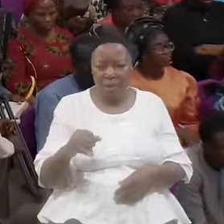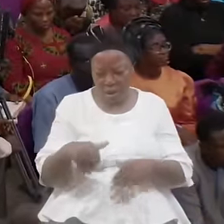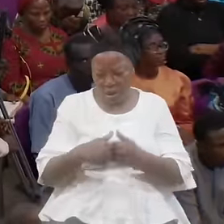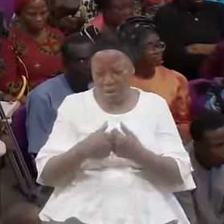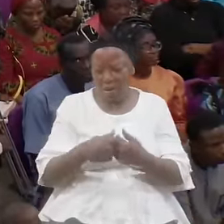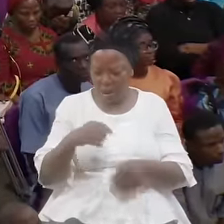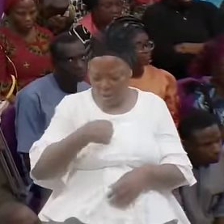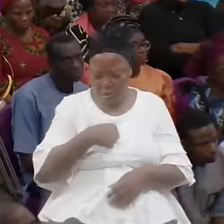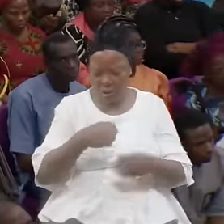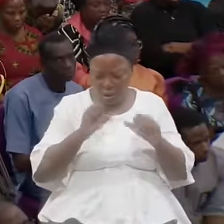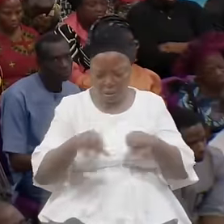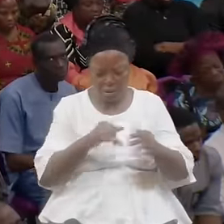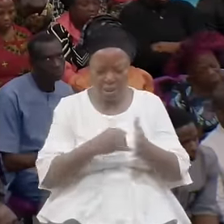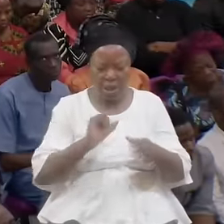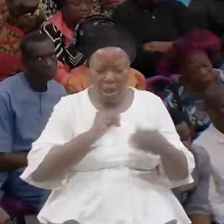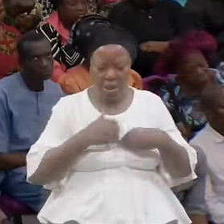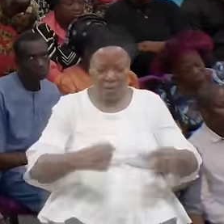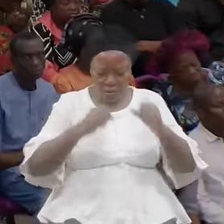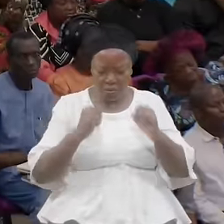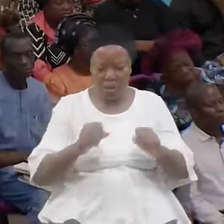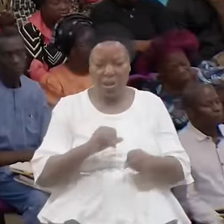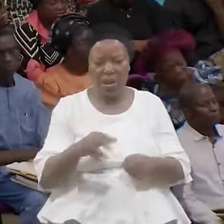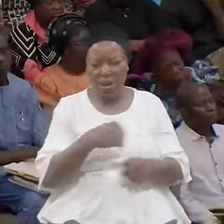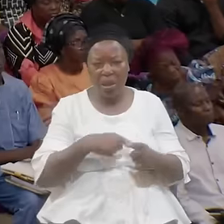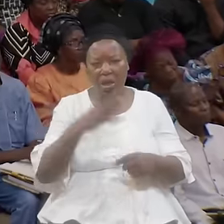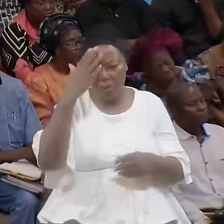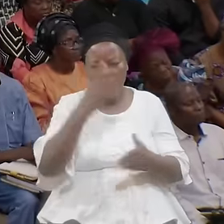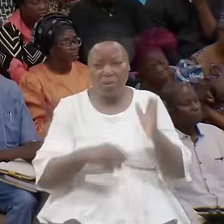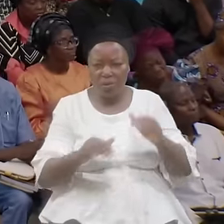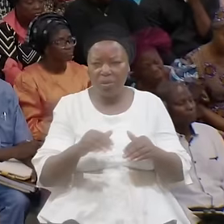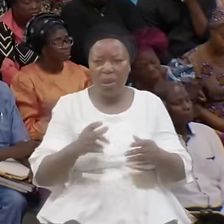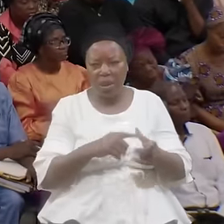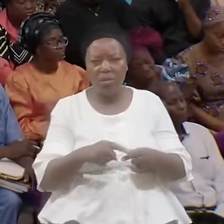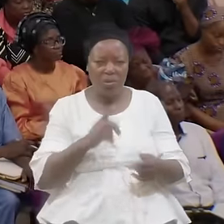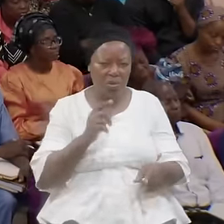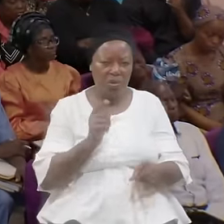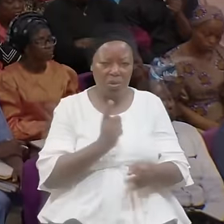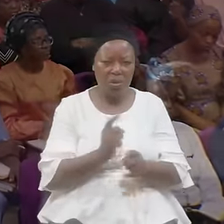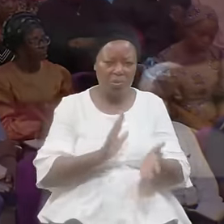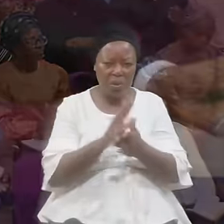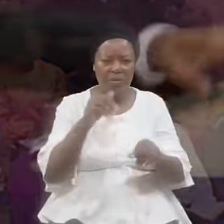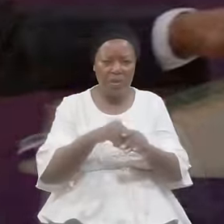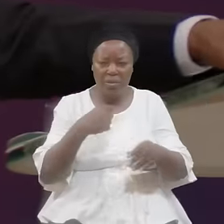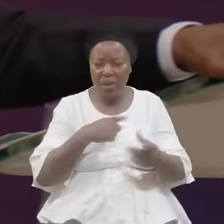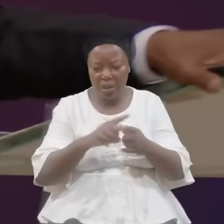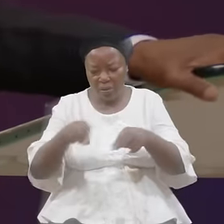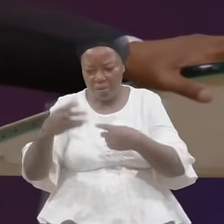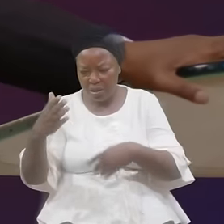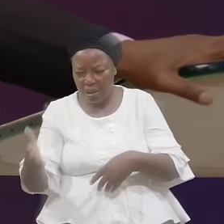It I Have The Strength I Have The Power I Know Where We're Going Trust Me I Can Do It And It Goes There